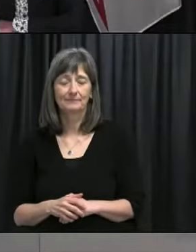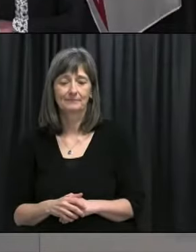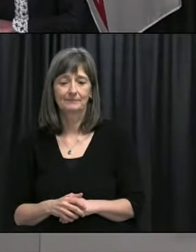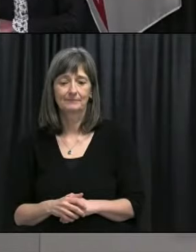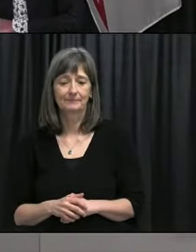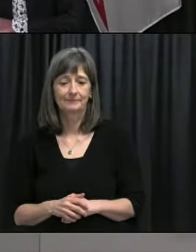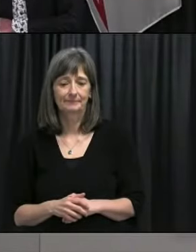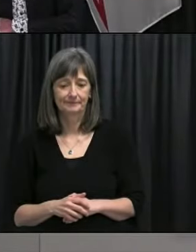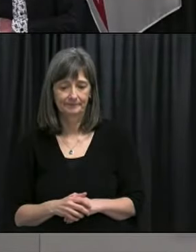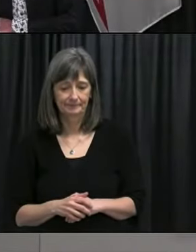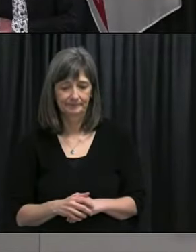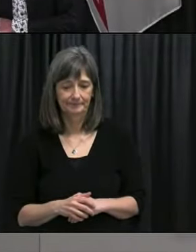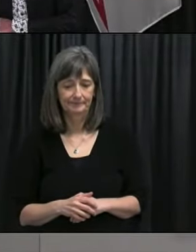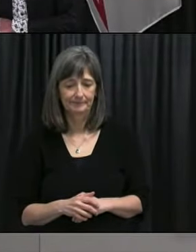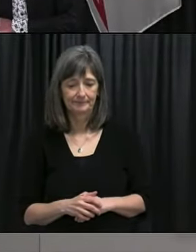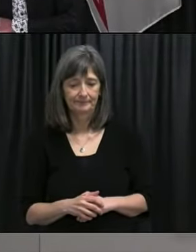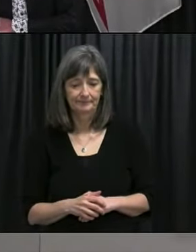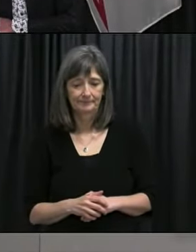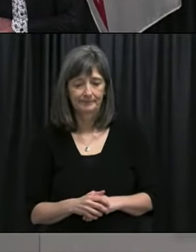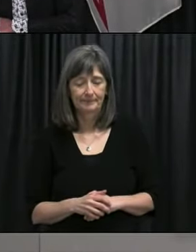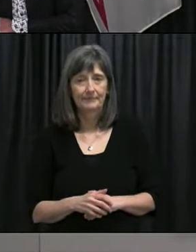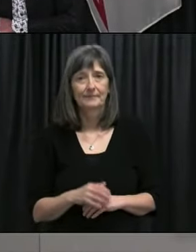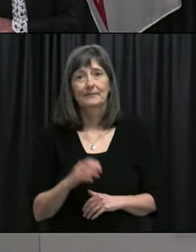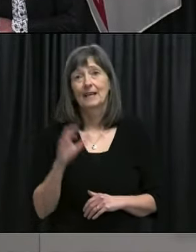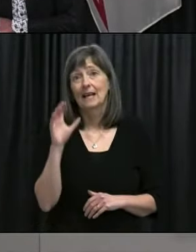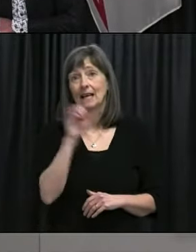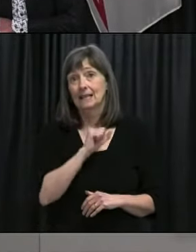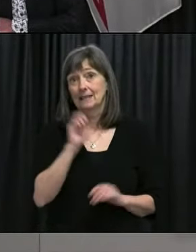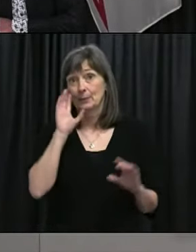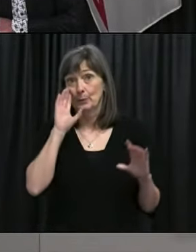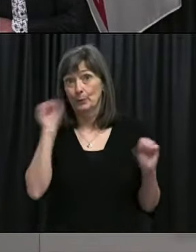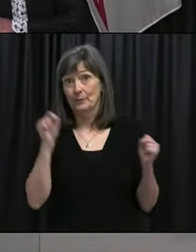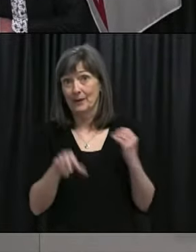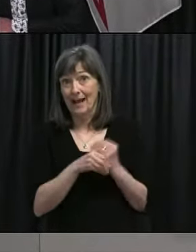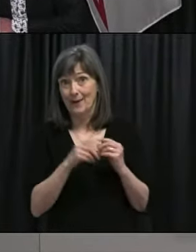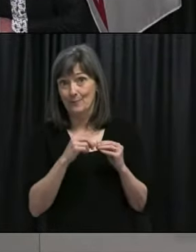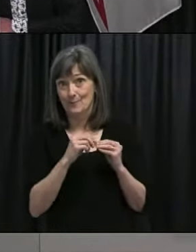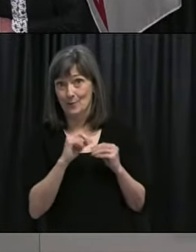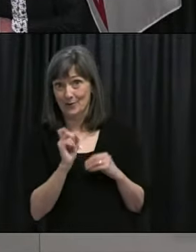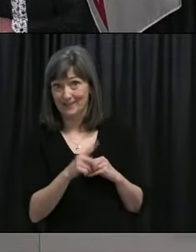Okay. Thank you. Uh, I guess the premier gets one more Um,